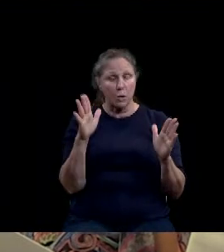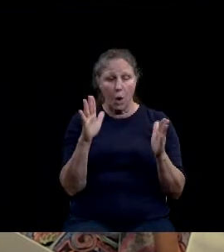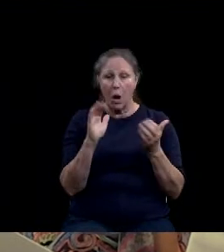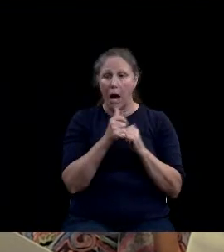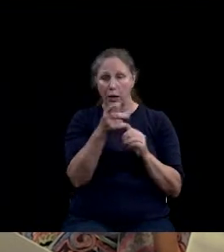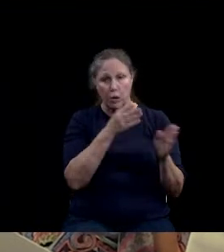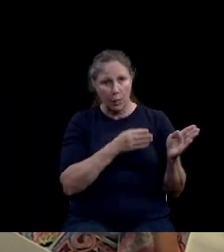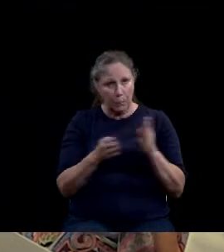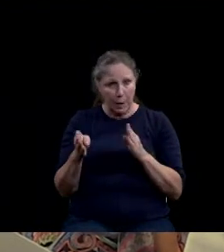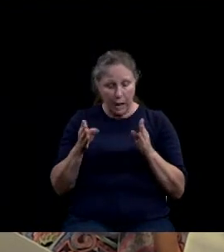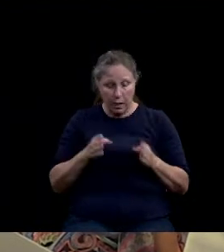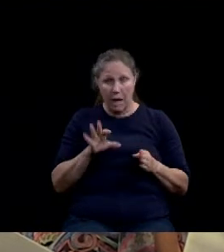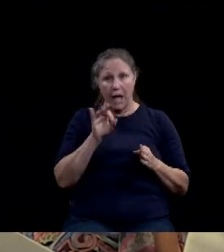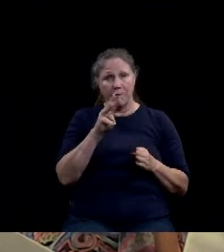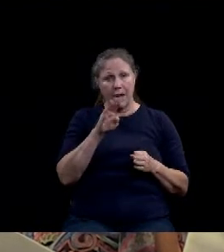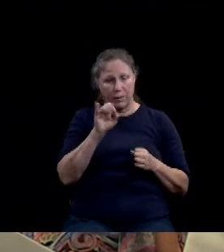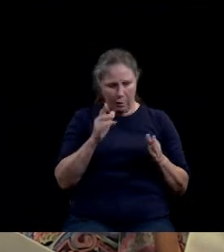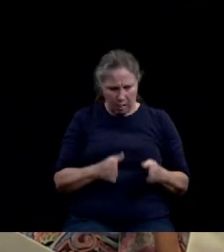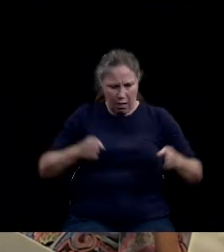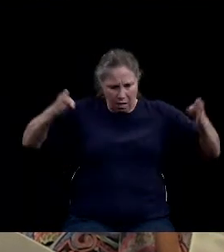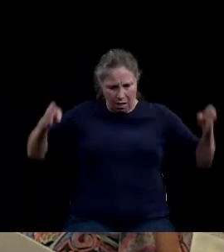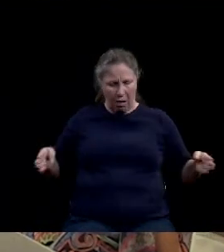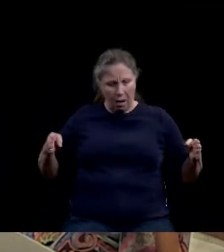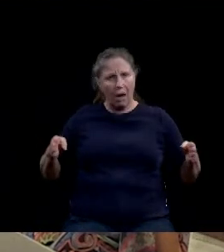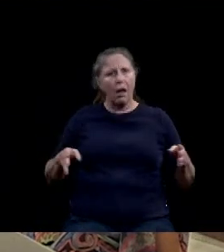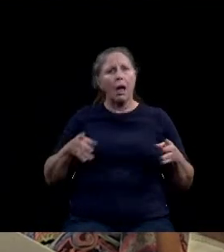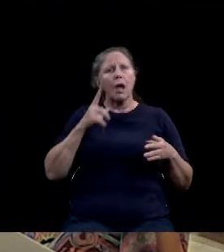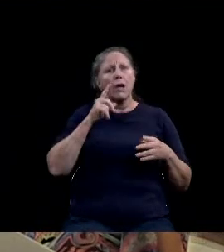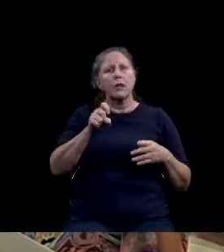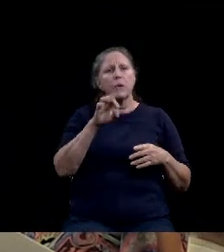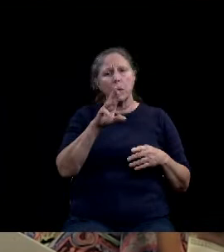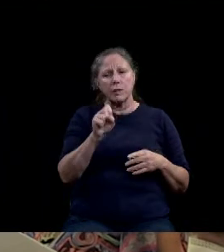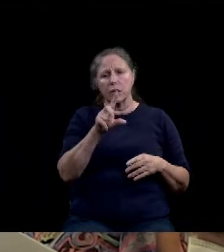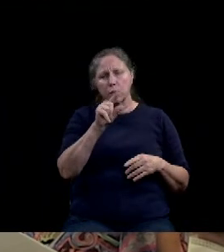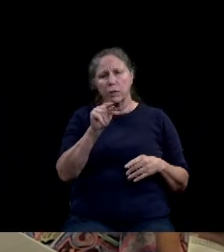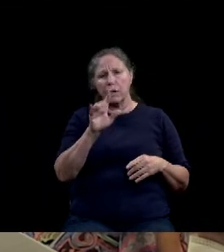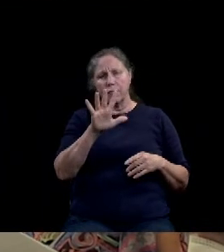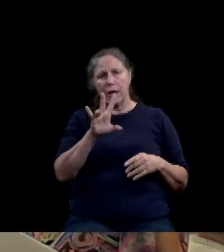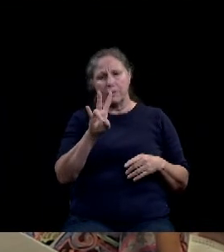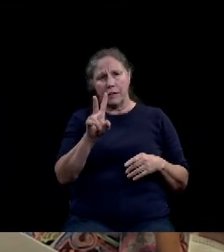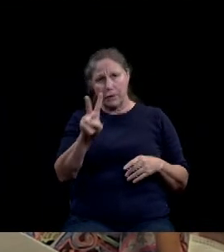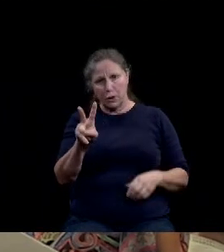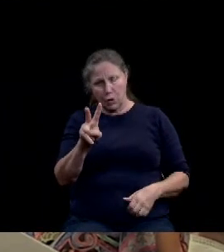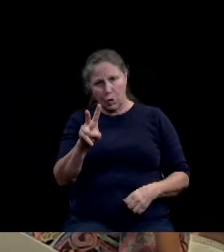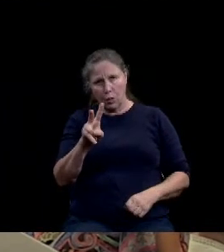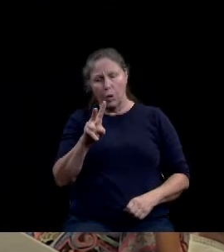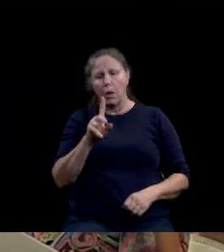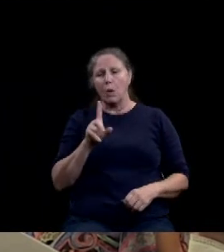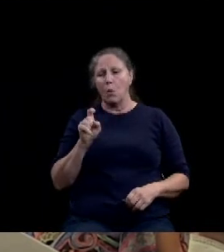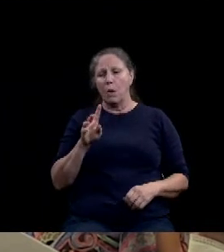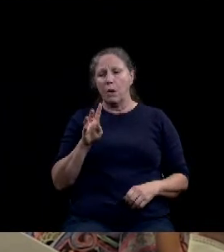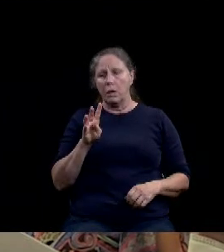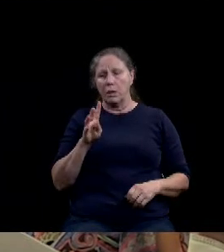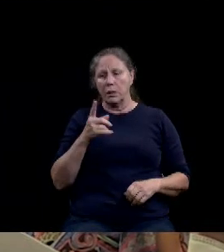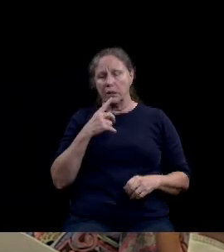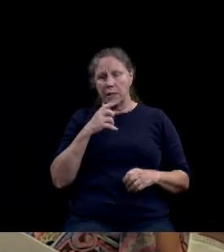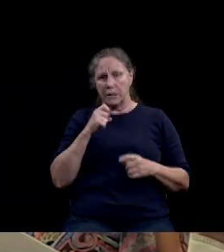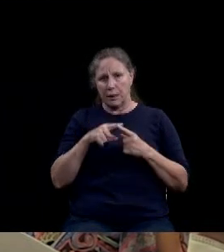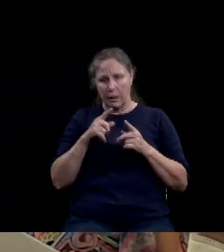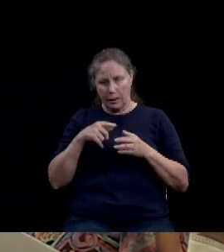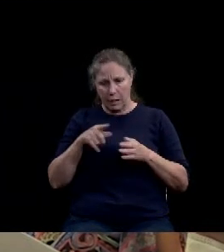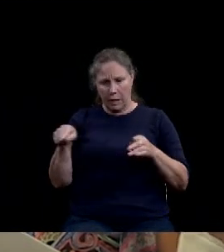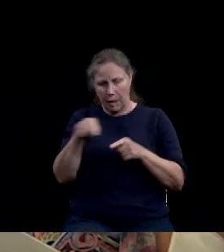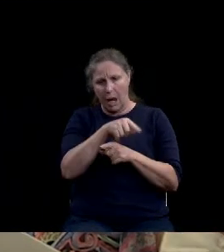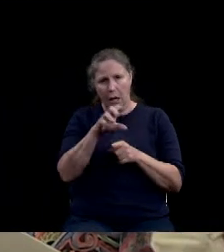resolution resolution 2020 572 140 feet past Happy Swanner Lane when I own the road frontage